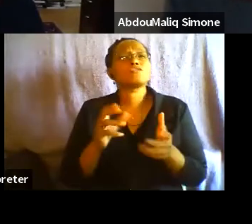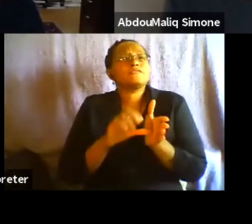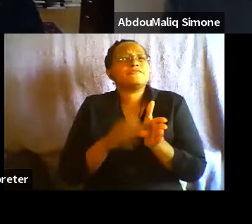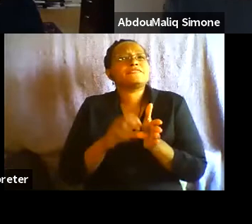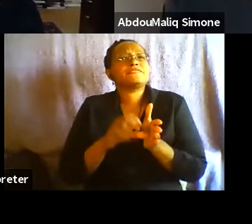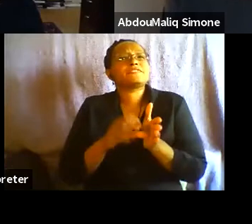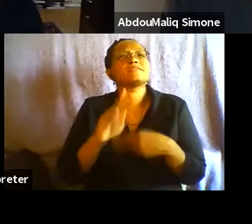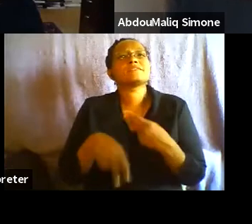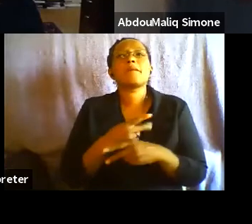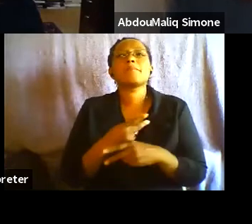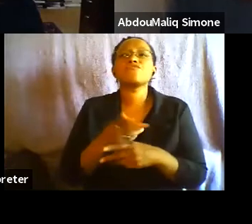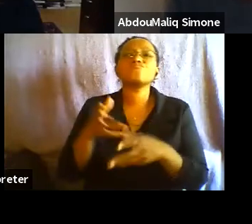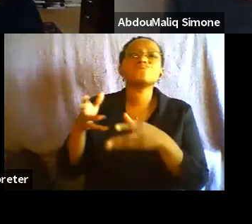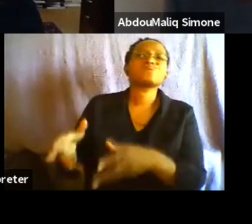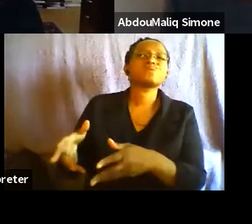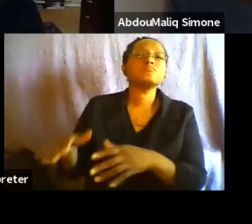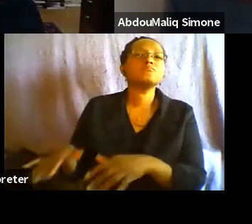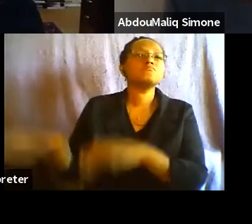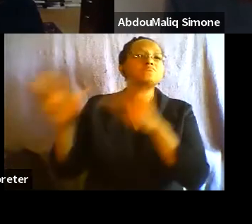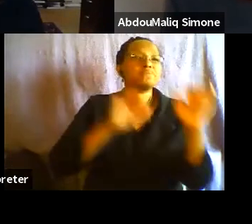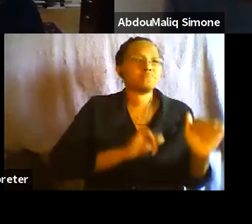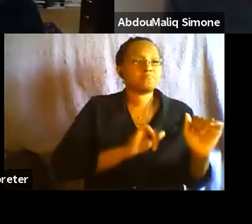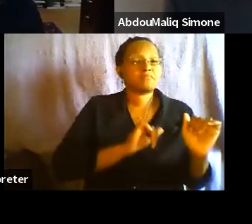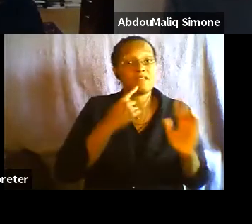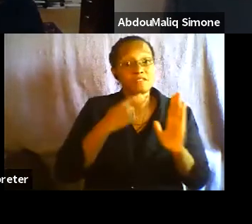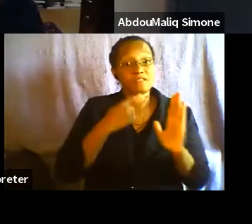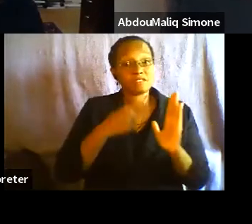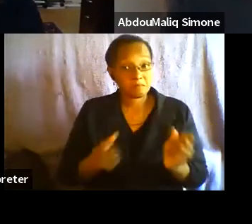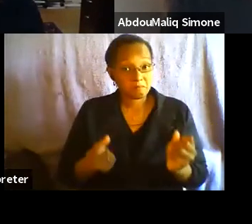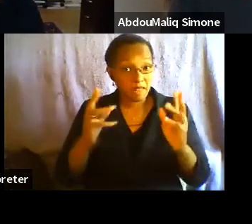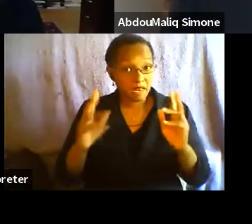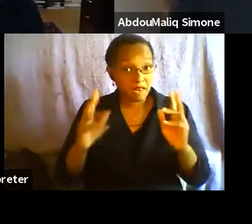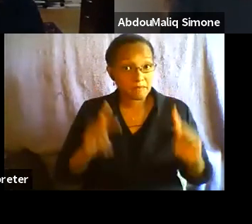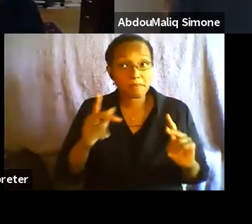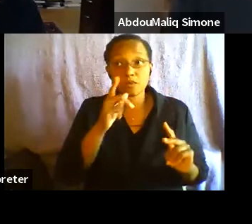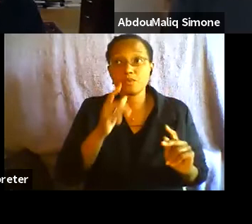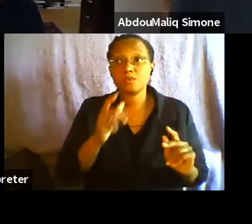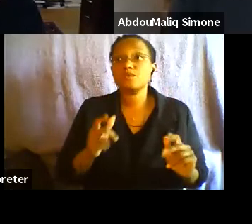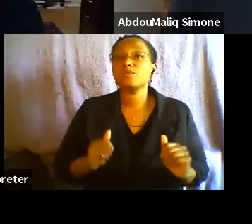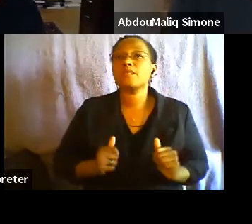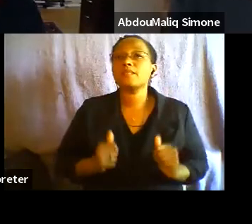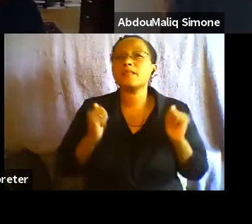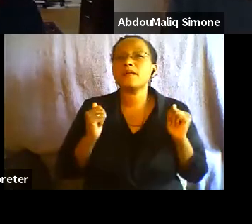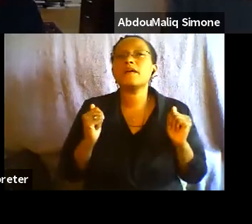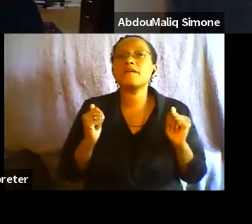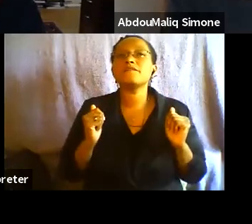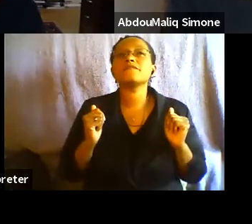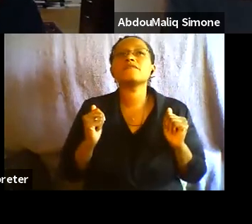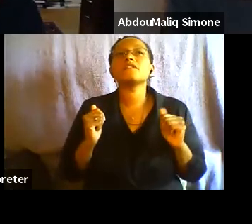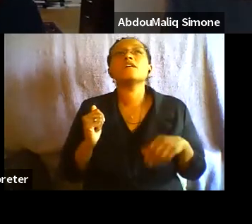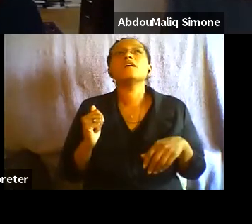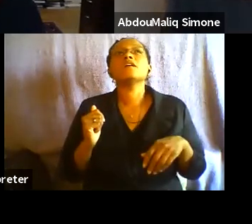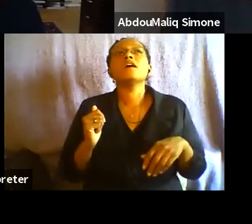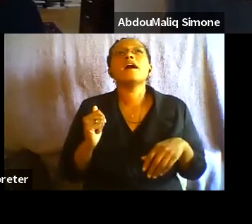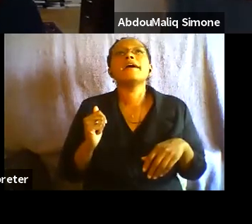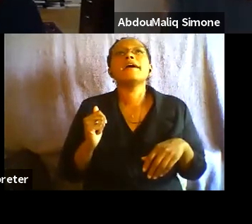on the part of increasing number of residents from the kinds of compliance of a certain kind